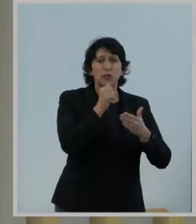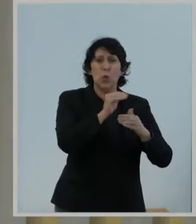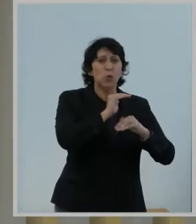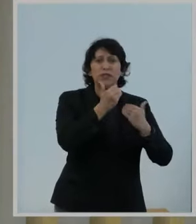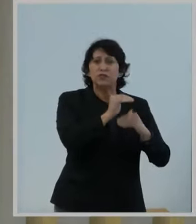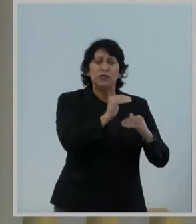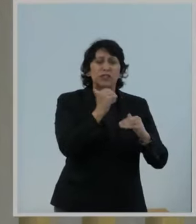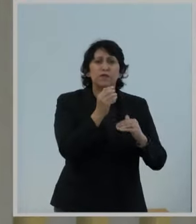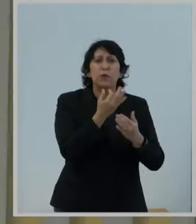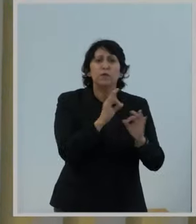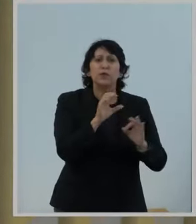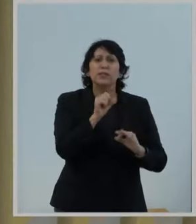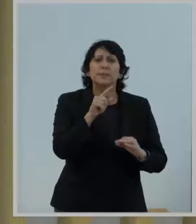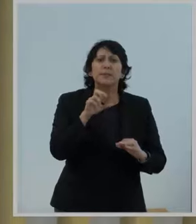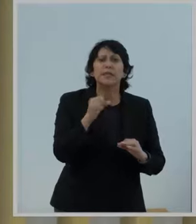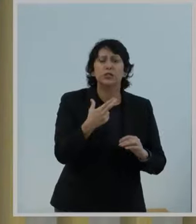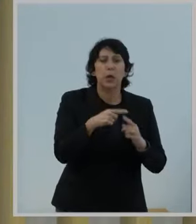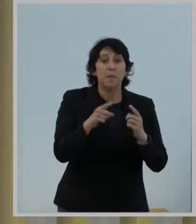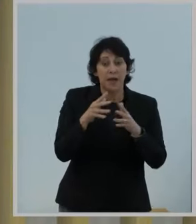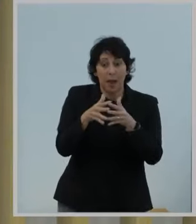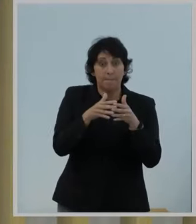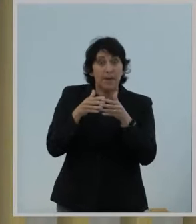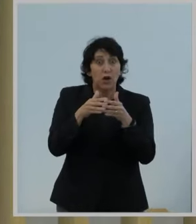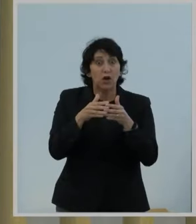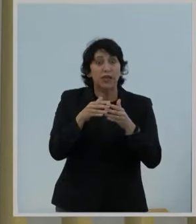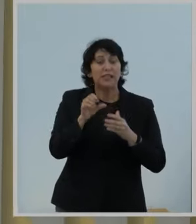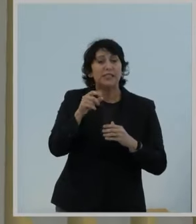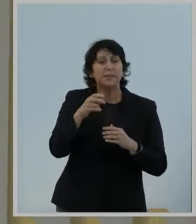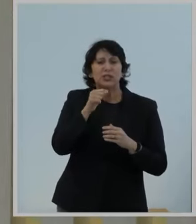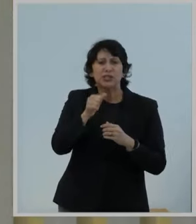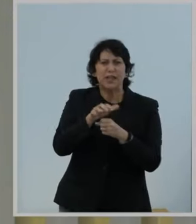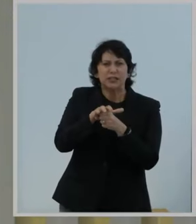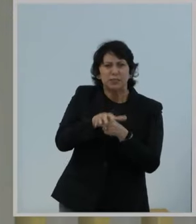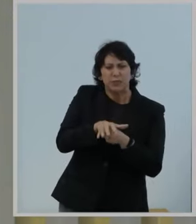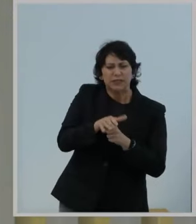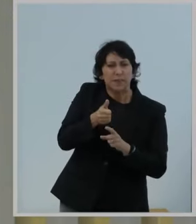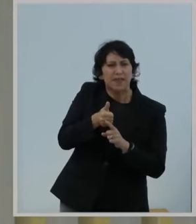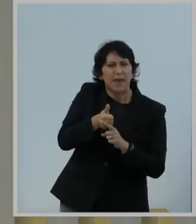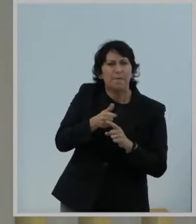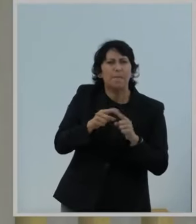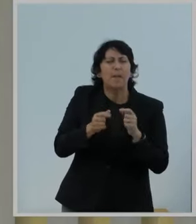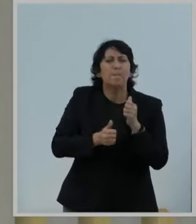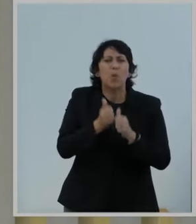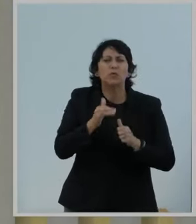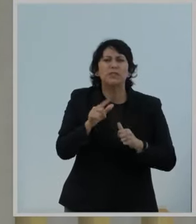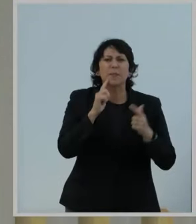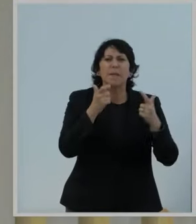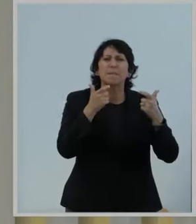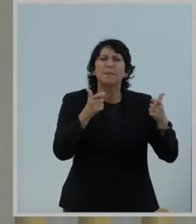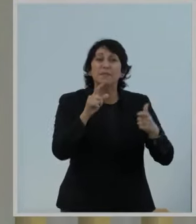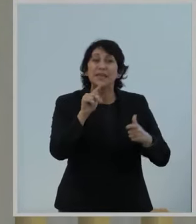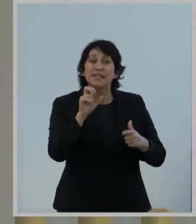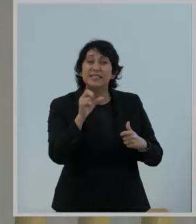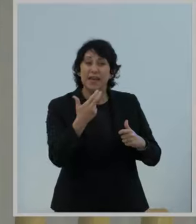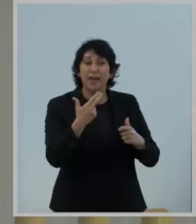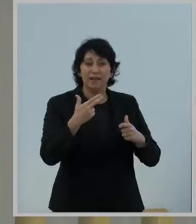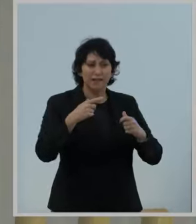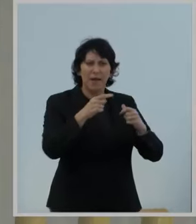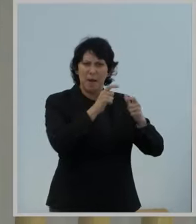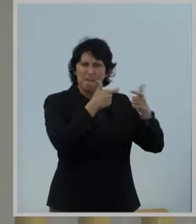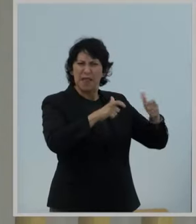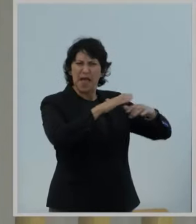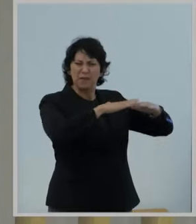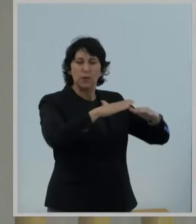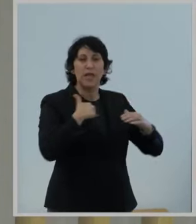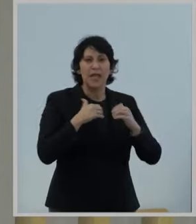speech. They promote it very visibly. American speech is suppressed, not by them online, but mostly by big tech platforms. Title II advocates always